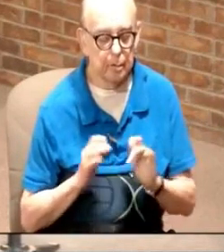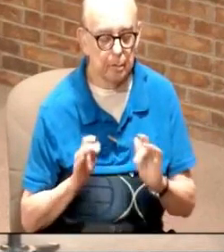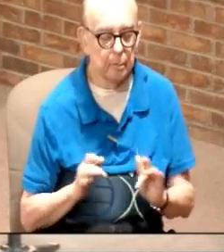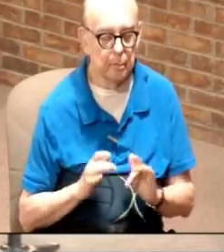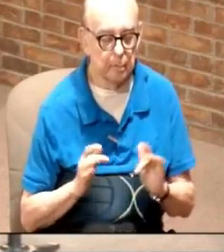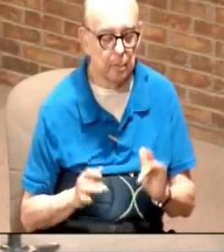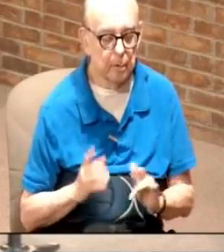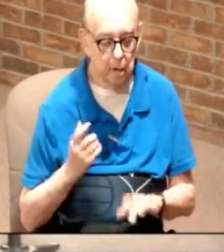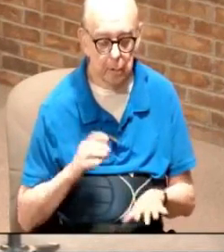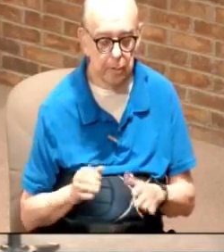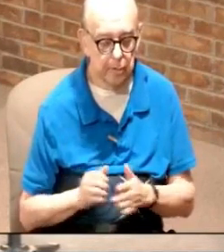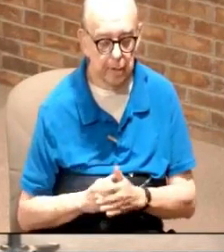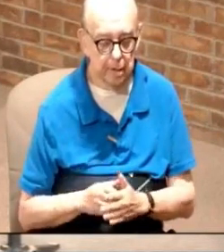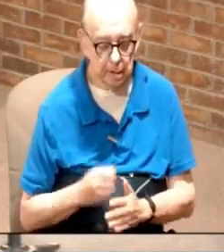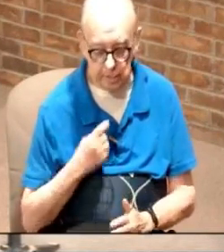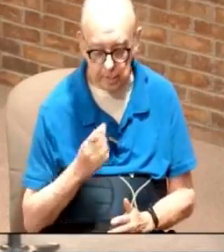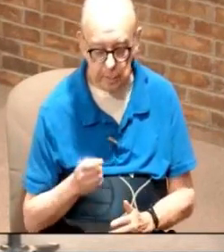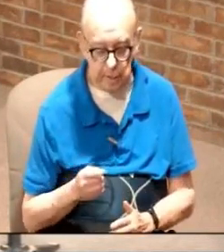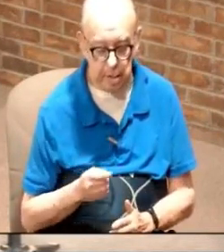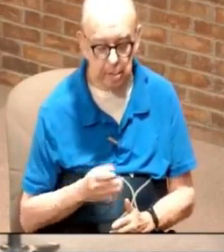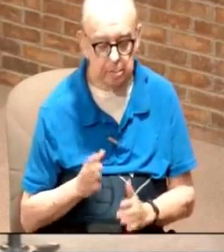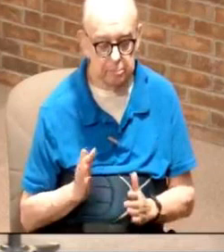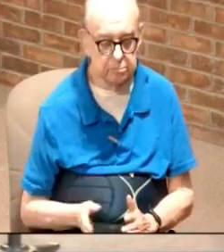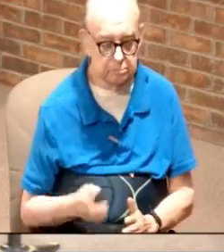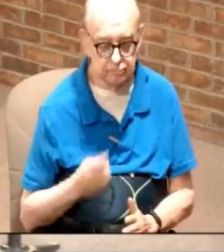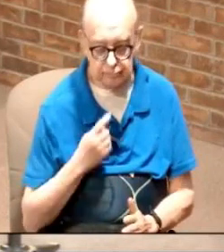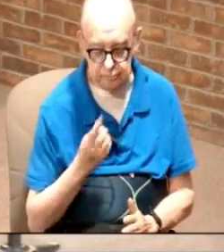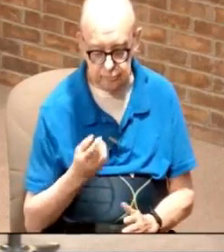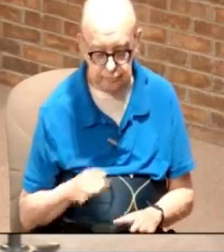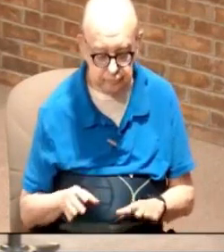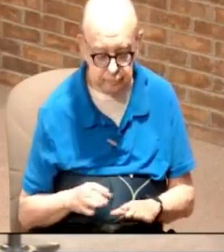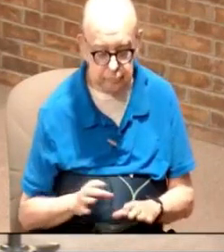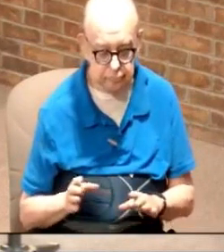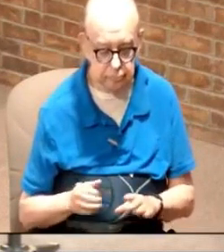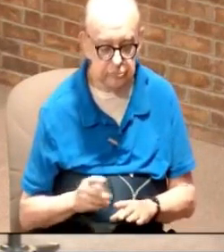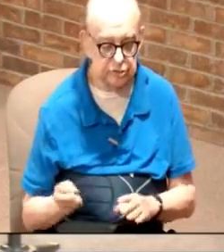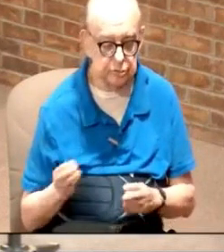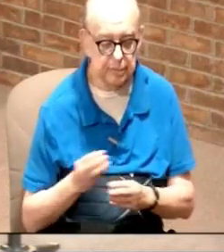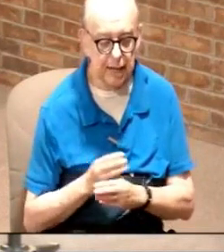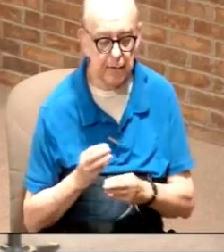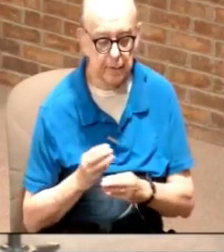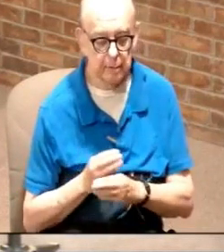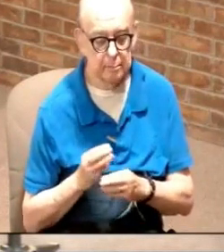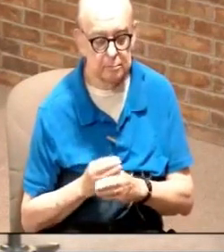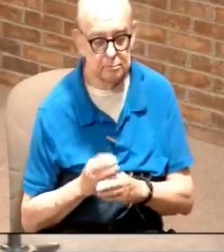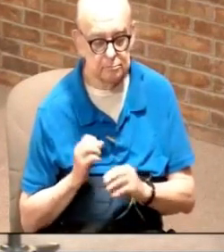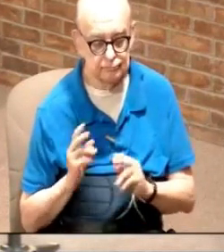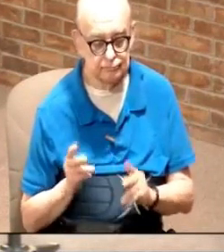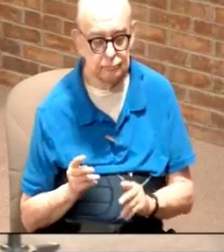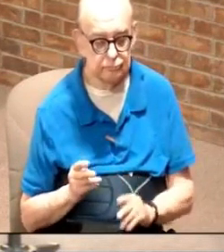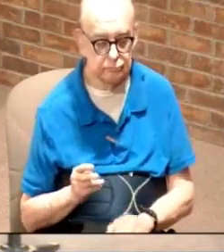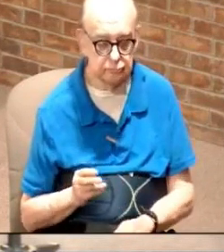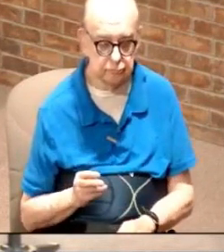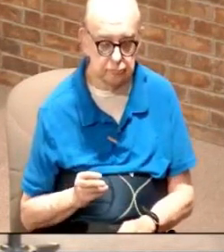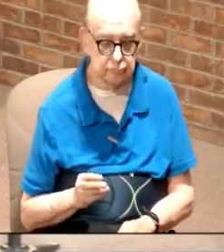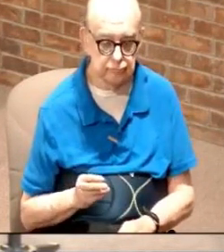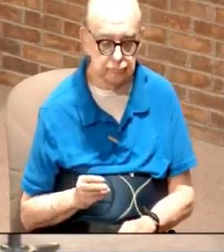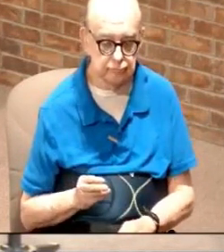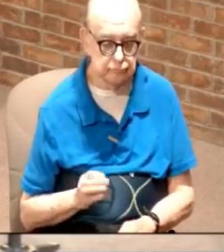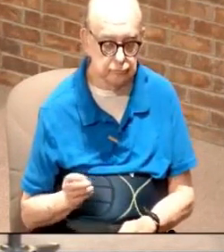that's what I'm going to do and they said well in order to do that you need to take math okay seventh grade